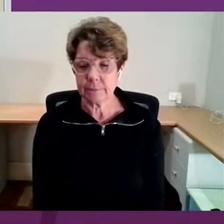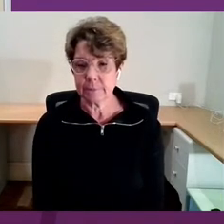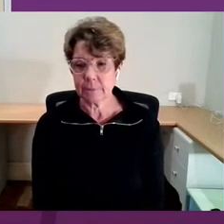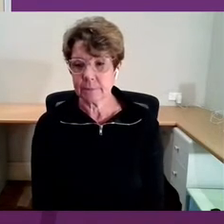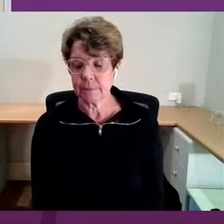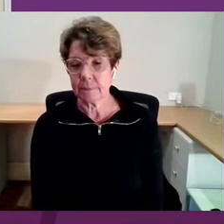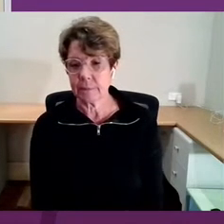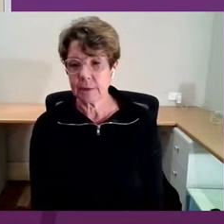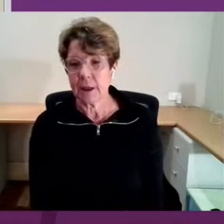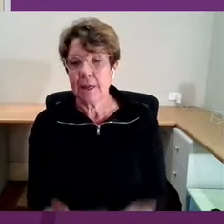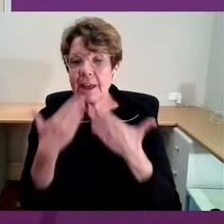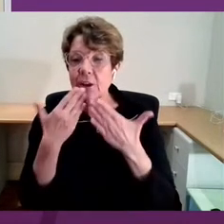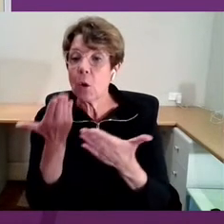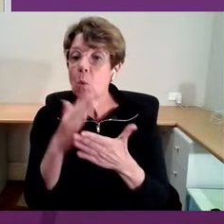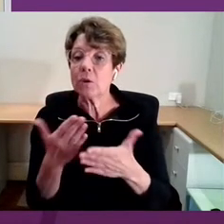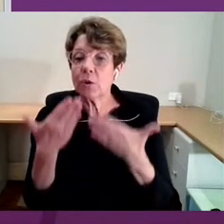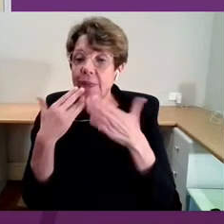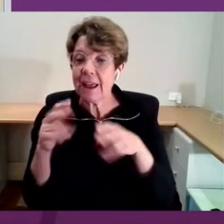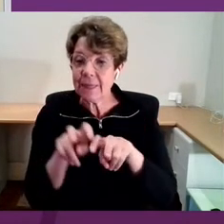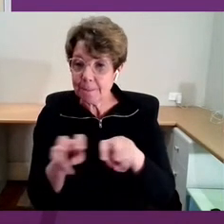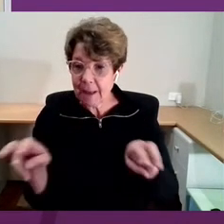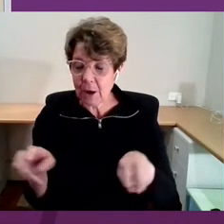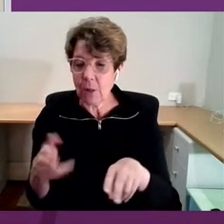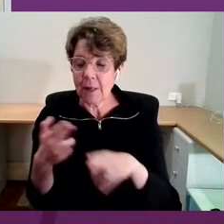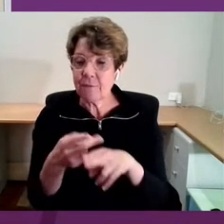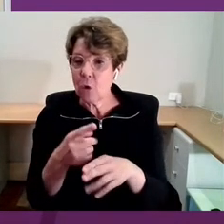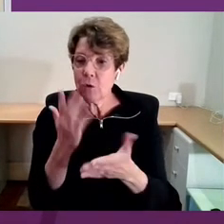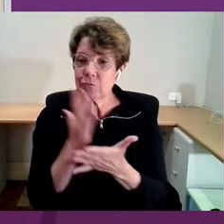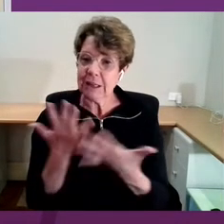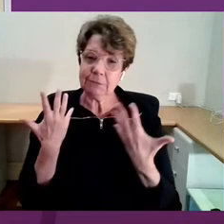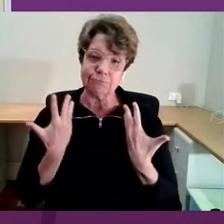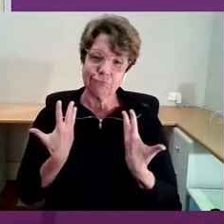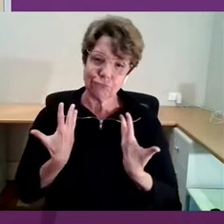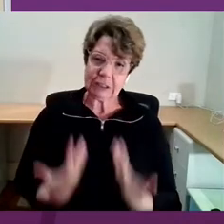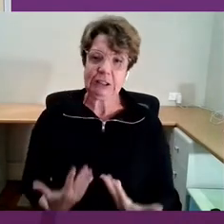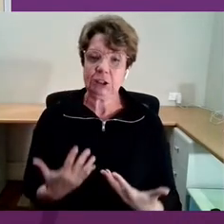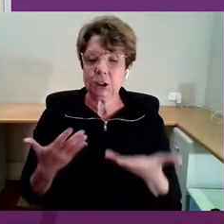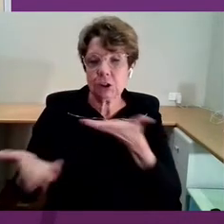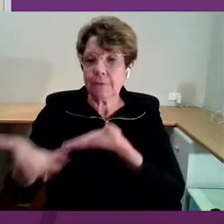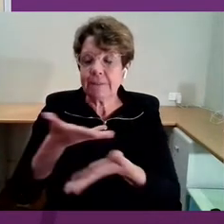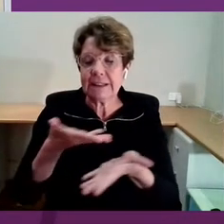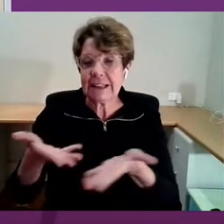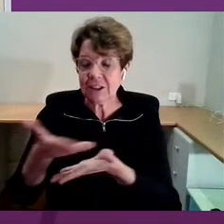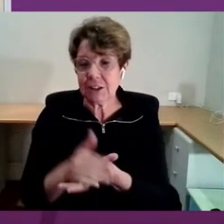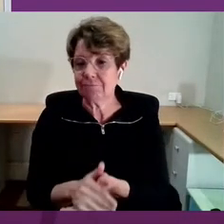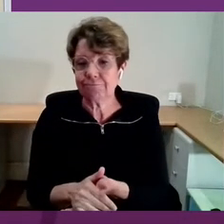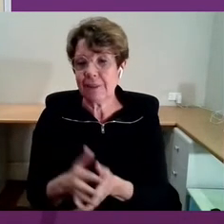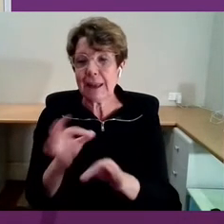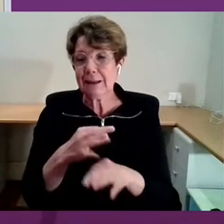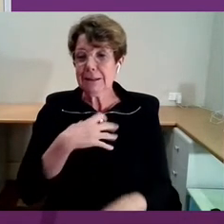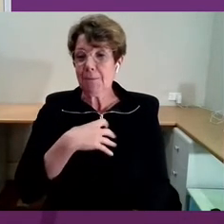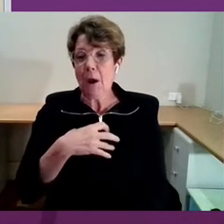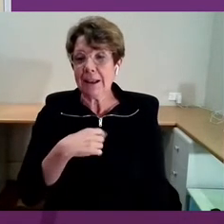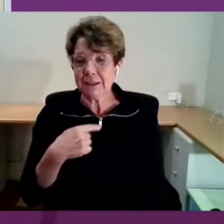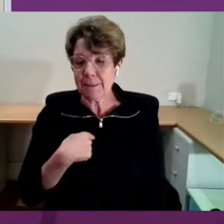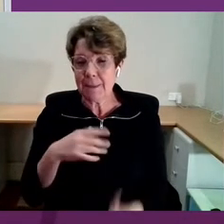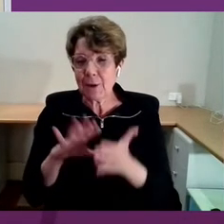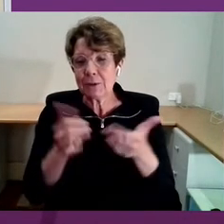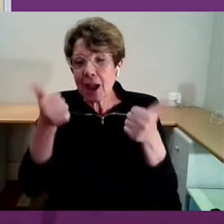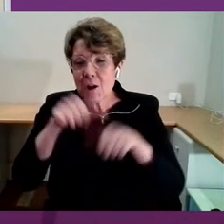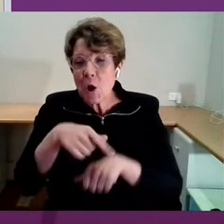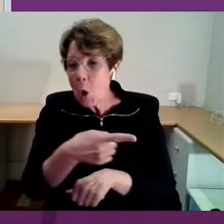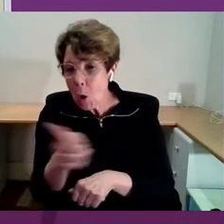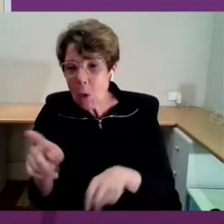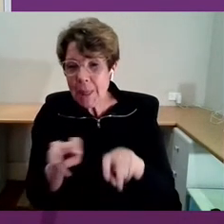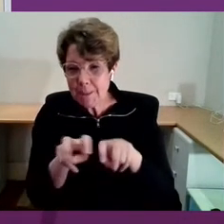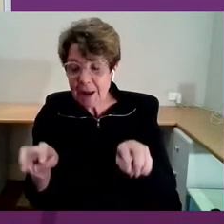the panel a great deal for a very rich conversation, which doesn't surprise me at all, knowing the panel members, but we have a lot of work to